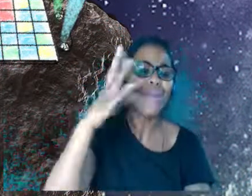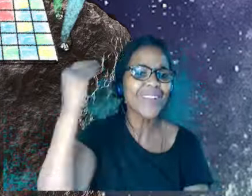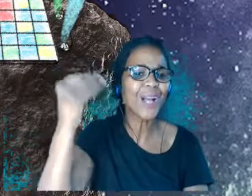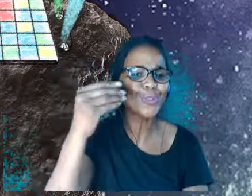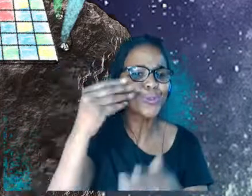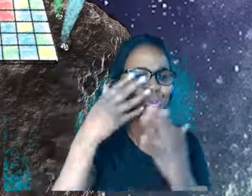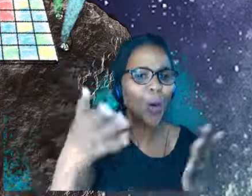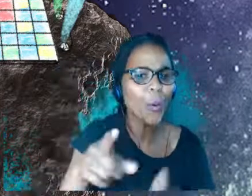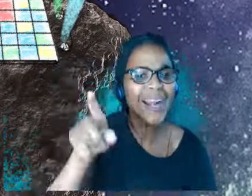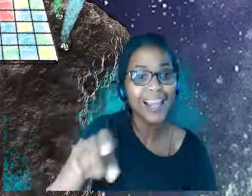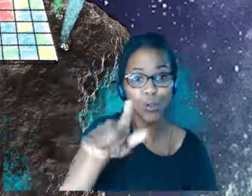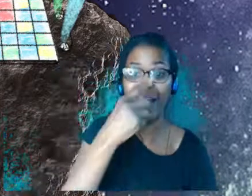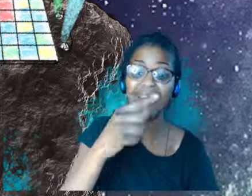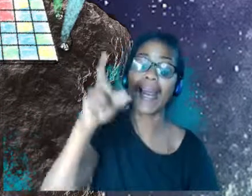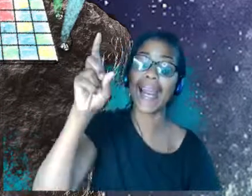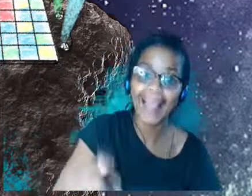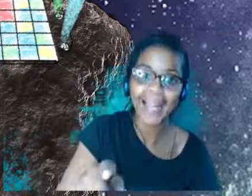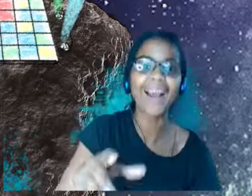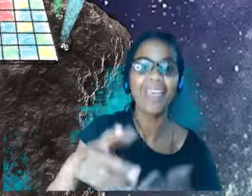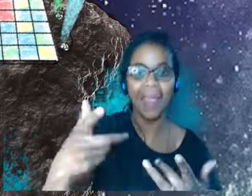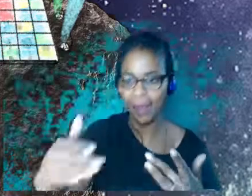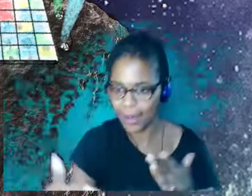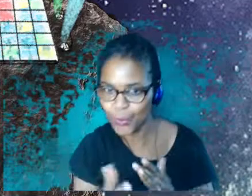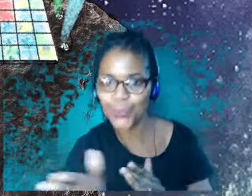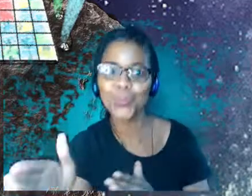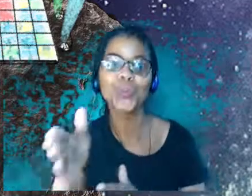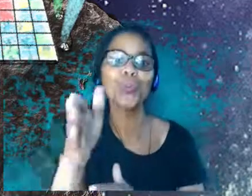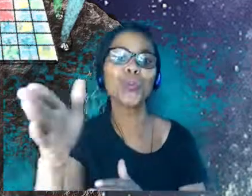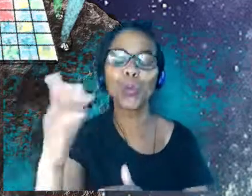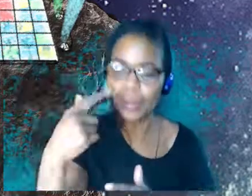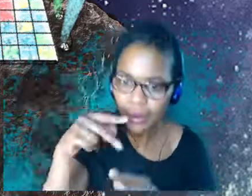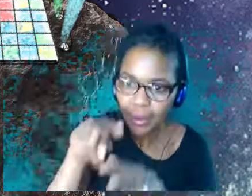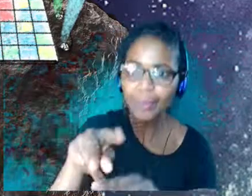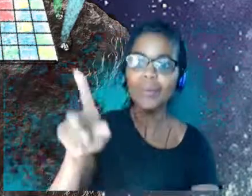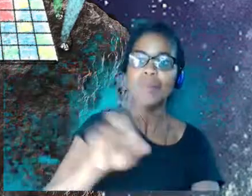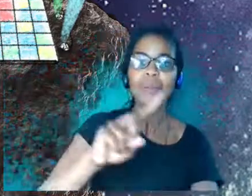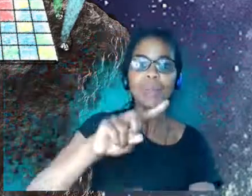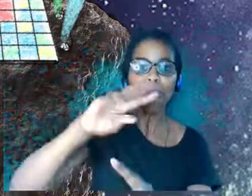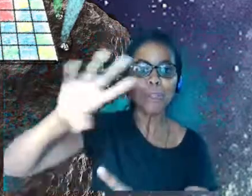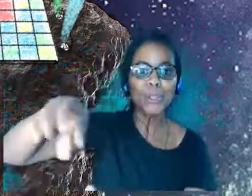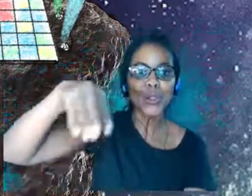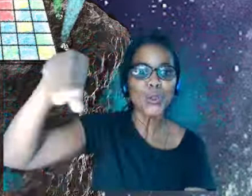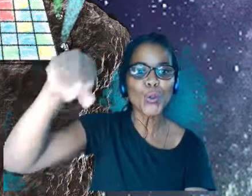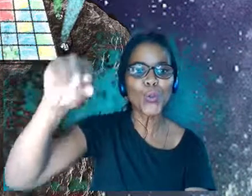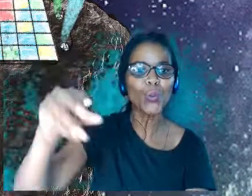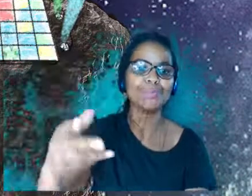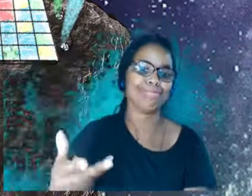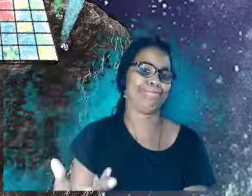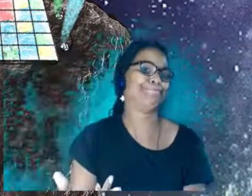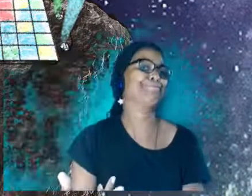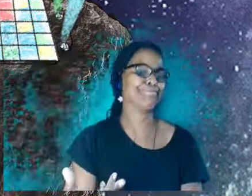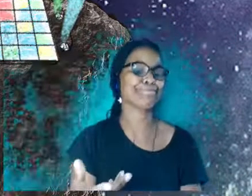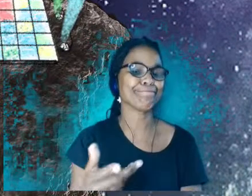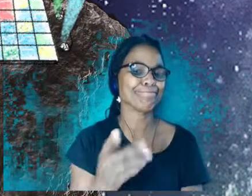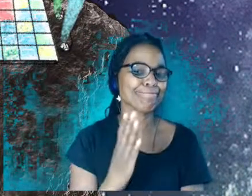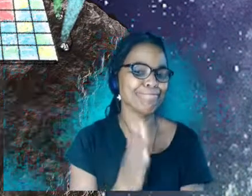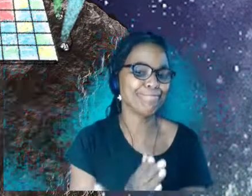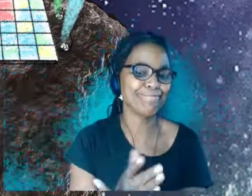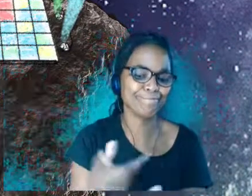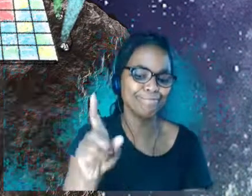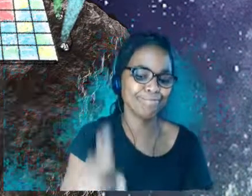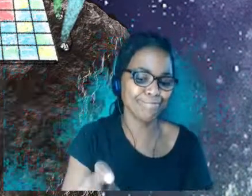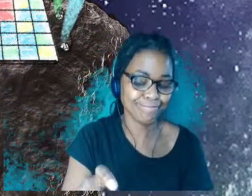that you can click on and they might transport you somewhere or they might pop up with information. And this clickable took you to a hidden bar